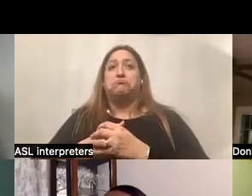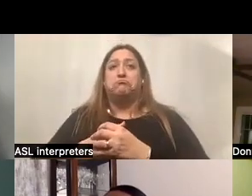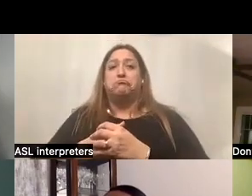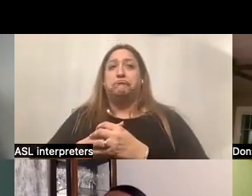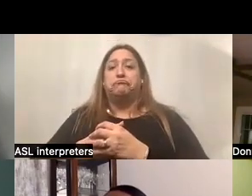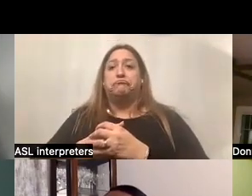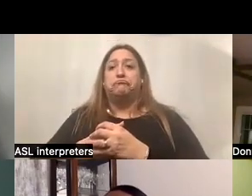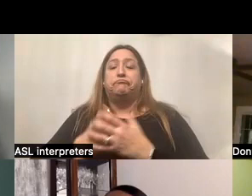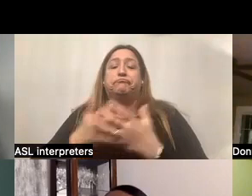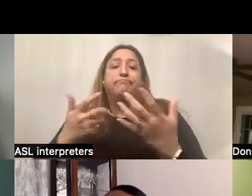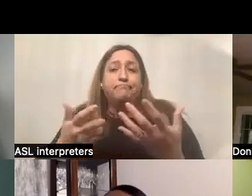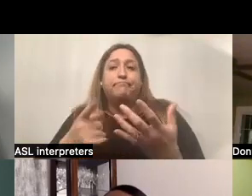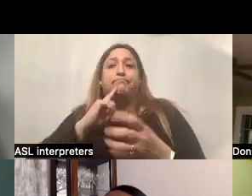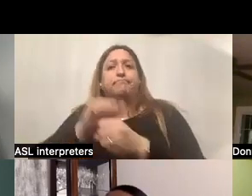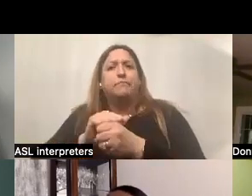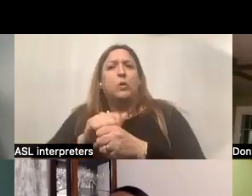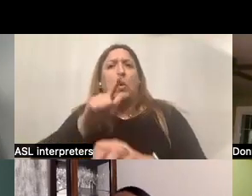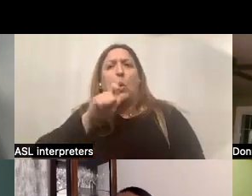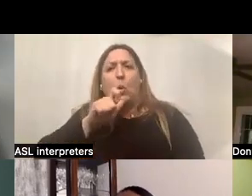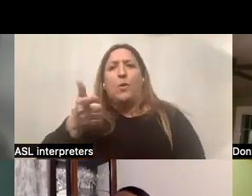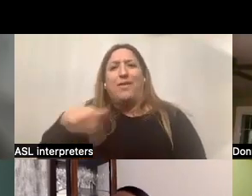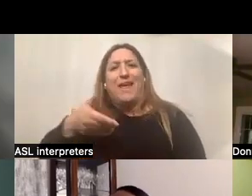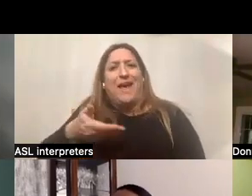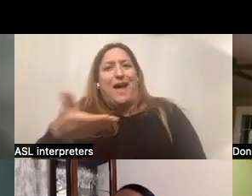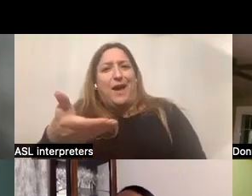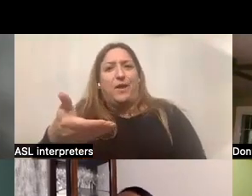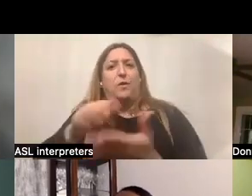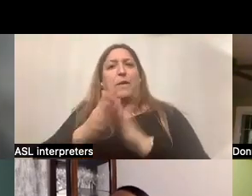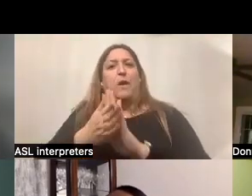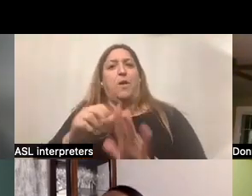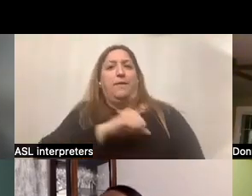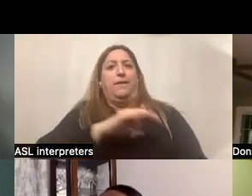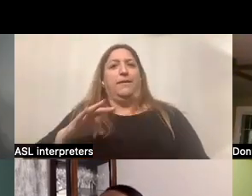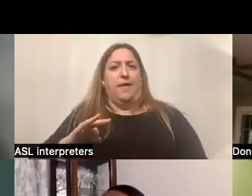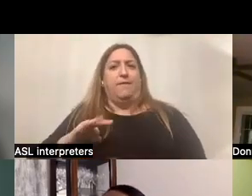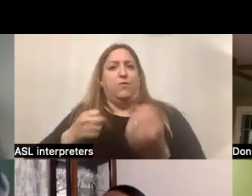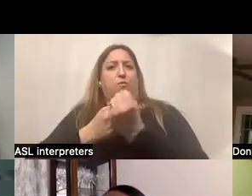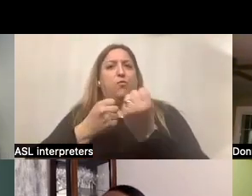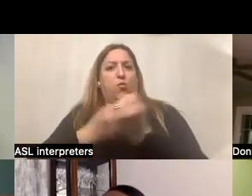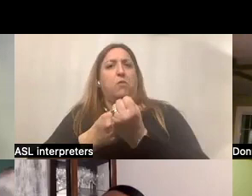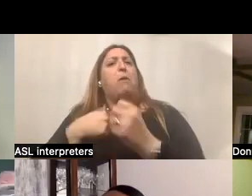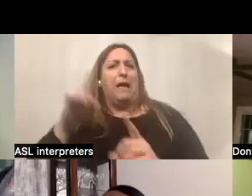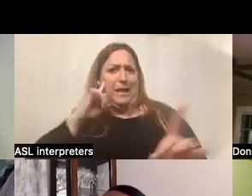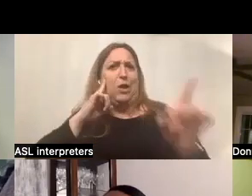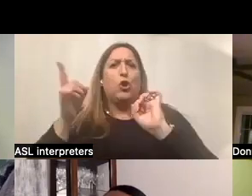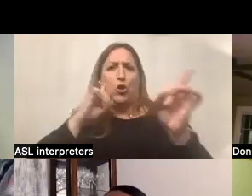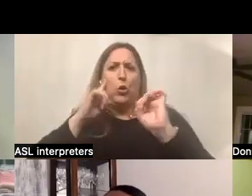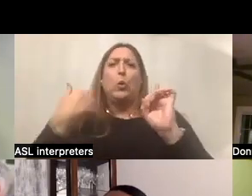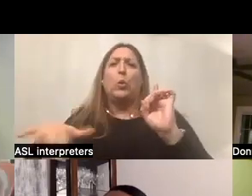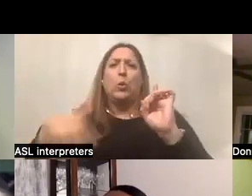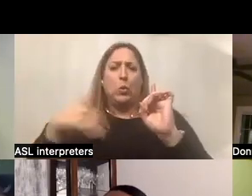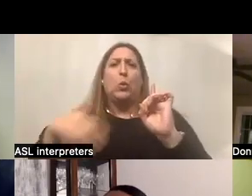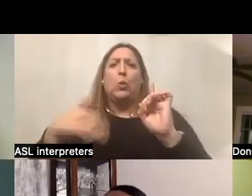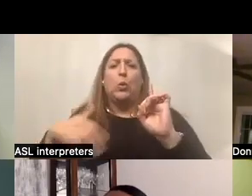and actually like who they hire to be their support staff. And I hear that a lot. Um, but then